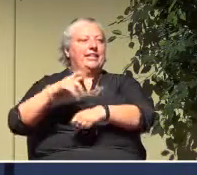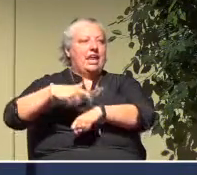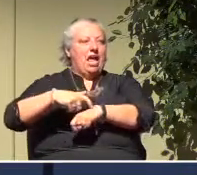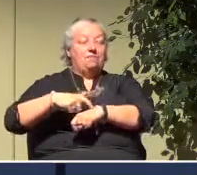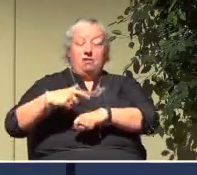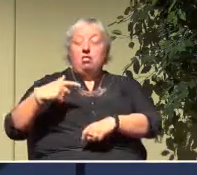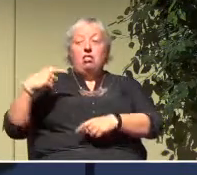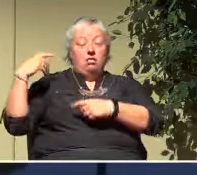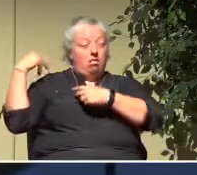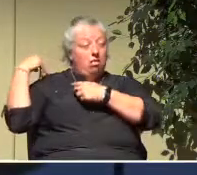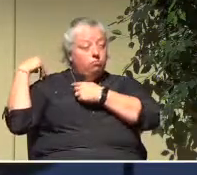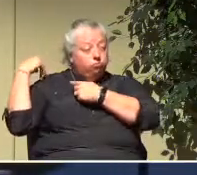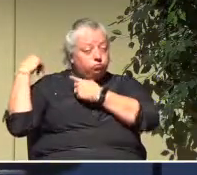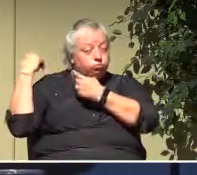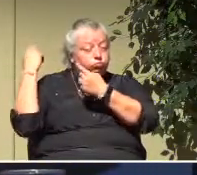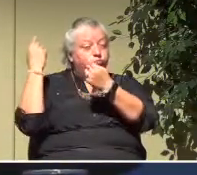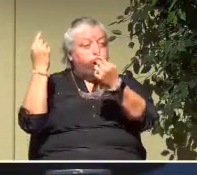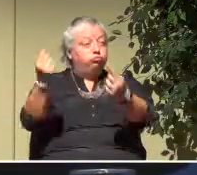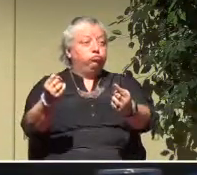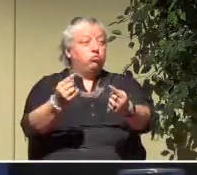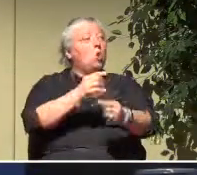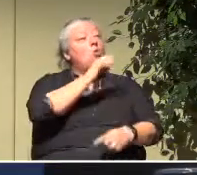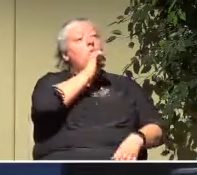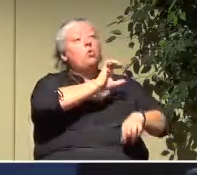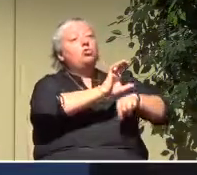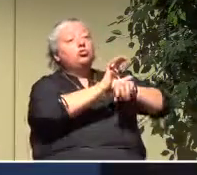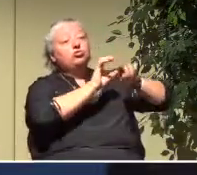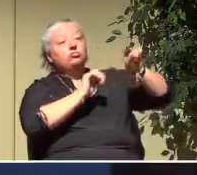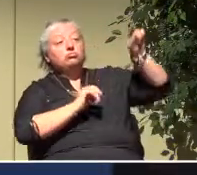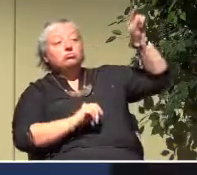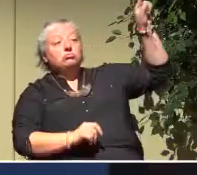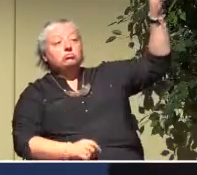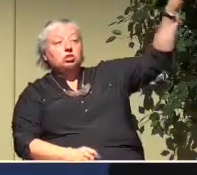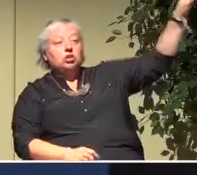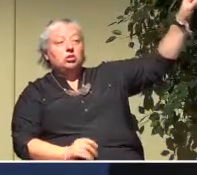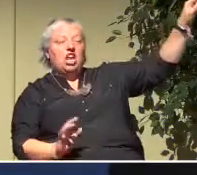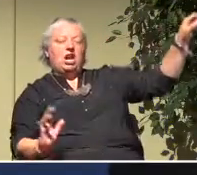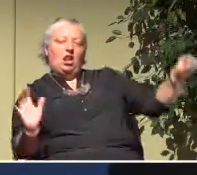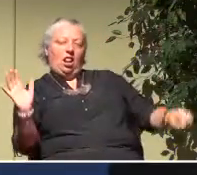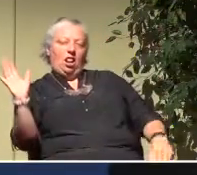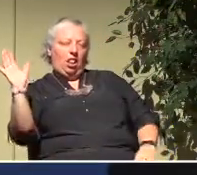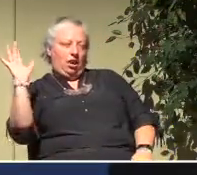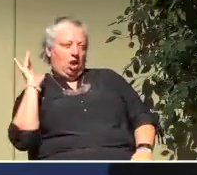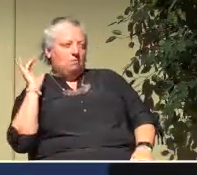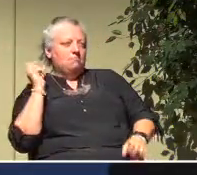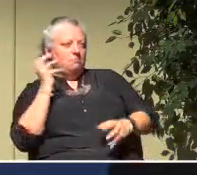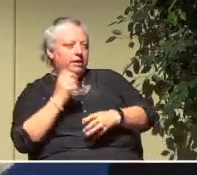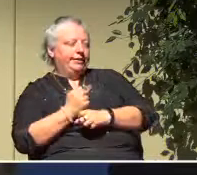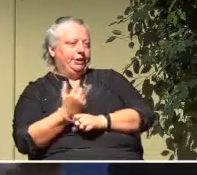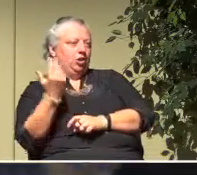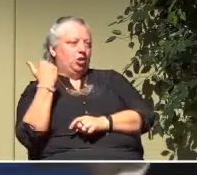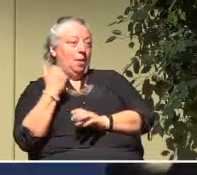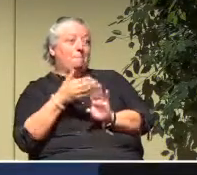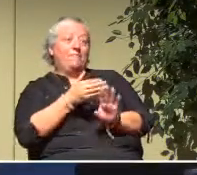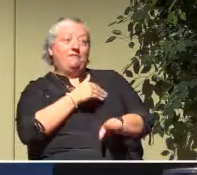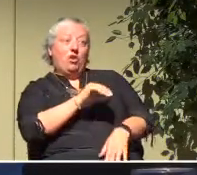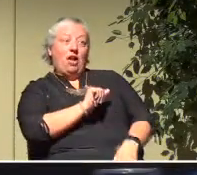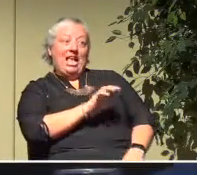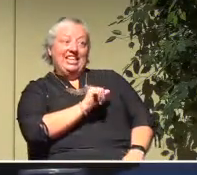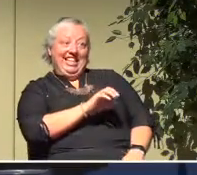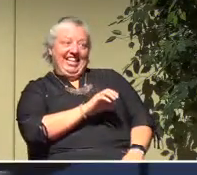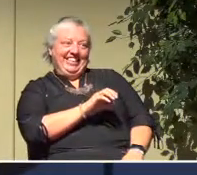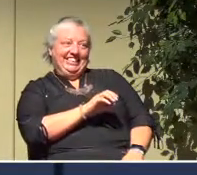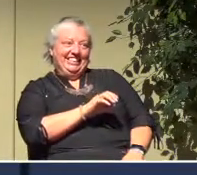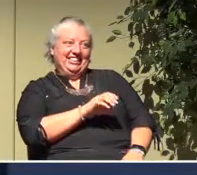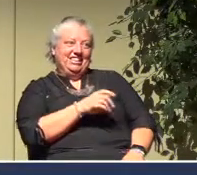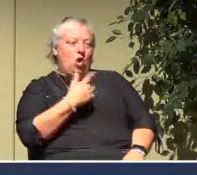history of that. I don't know if you know, but in the old church building way back in the day, before air conditioning, it opened the